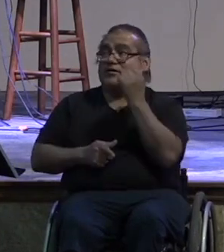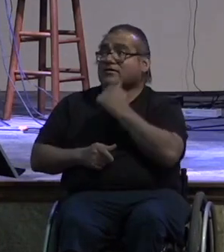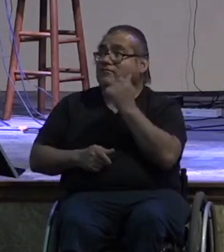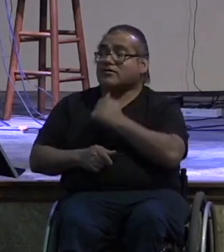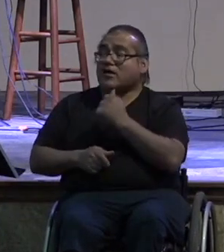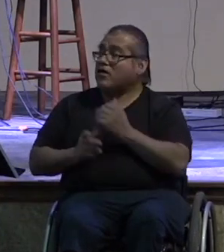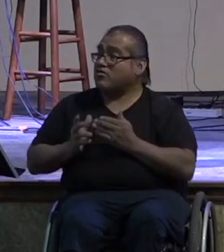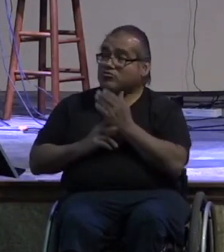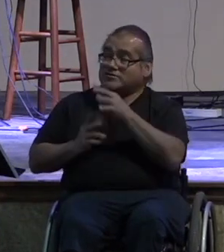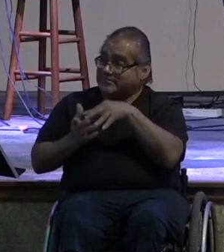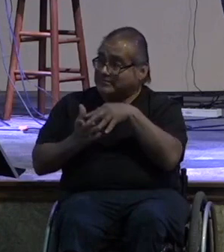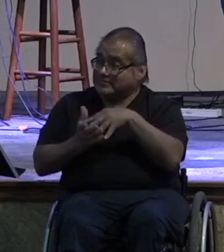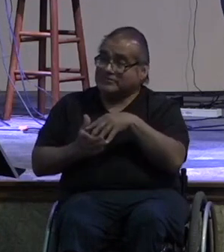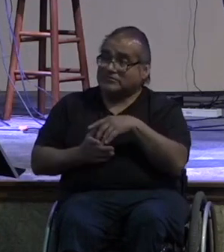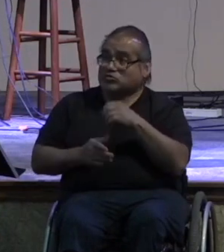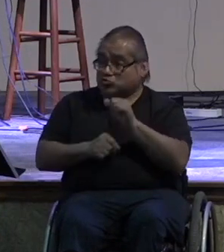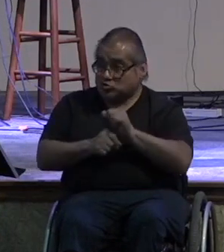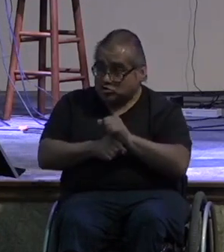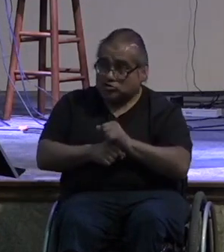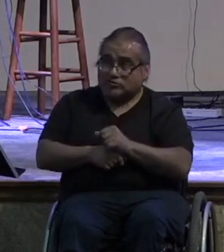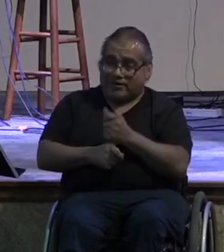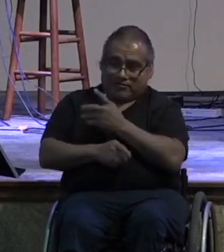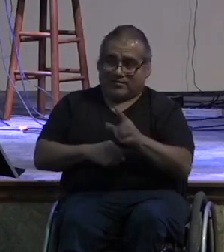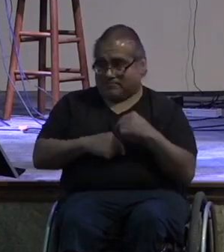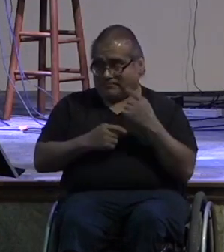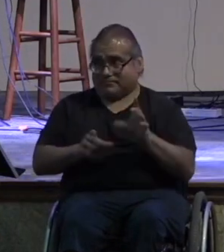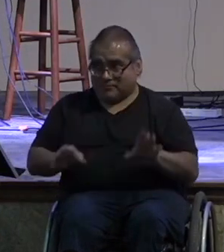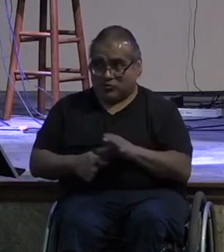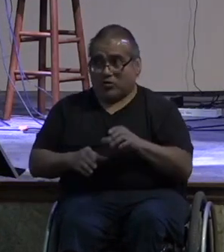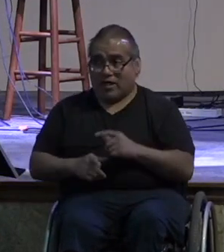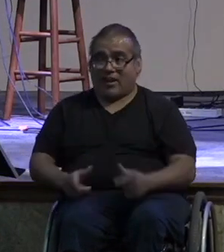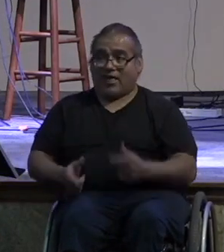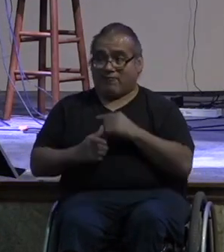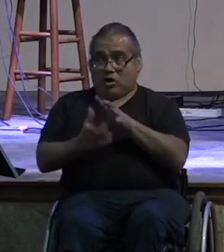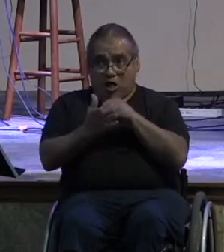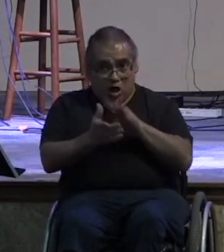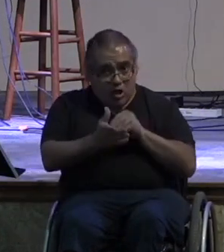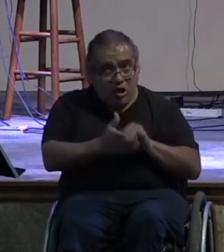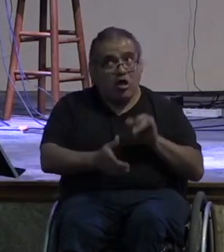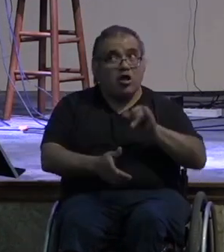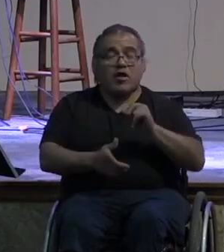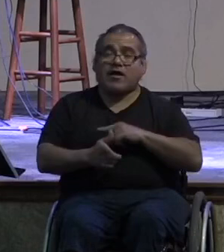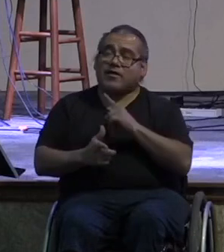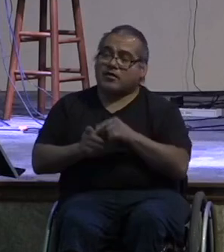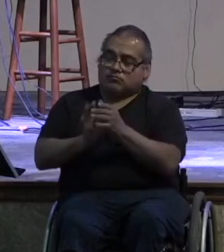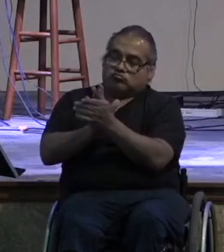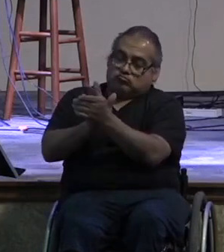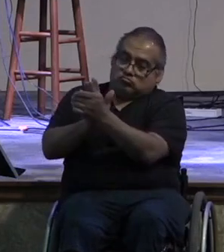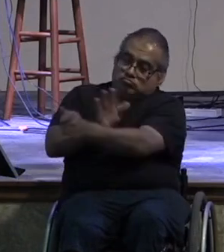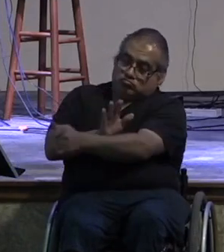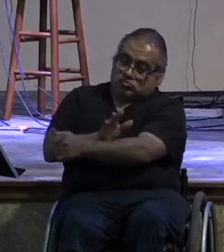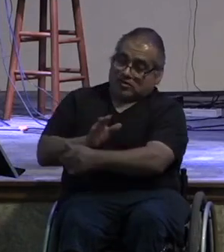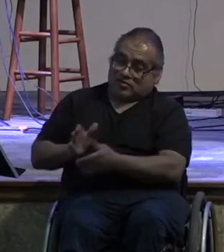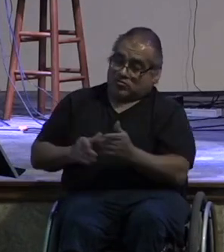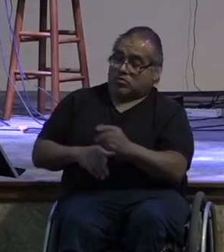through our work through our things that we've done with our life that we've learned we have giftings that we're just naturally